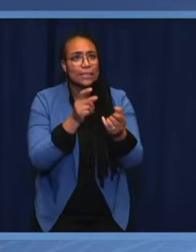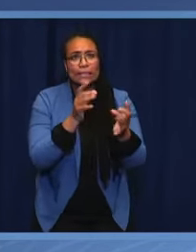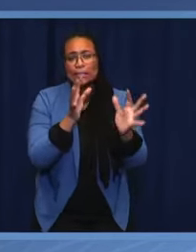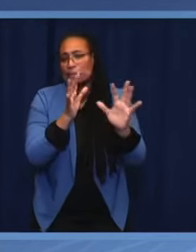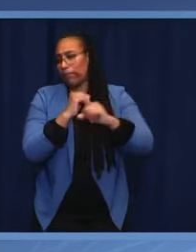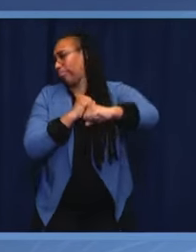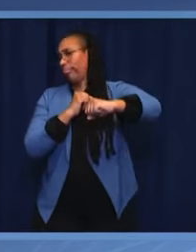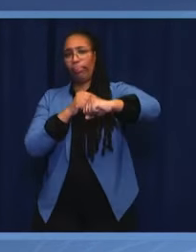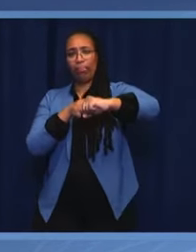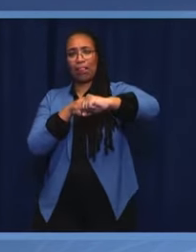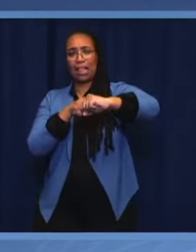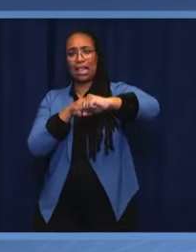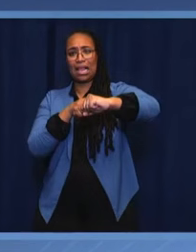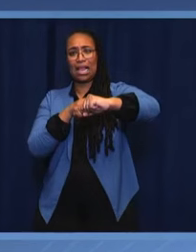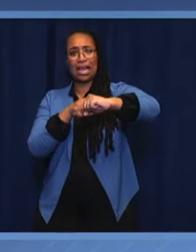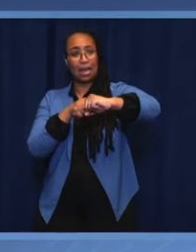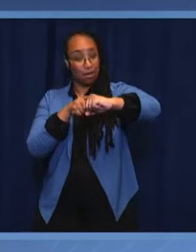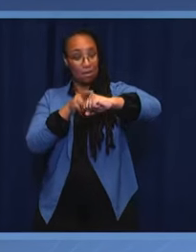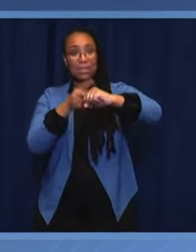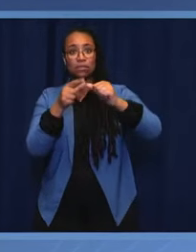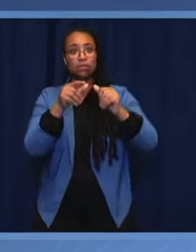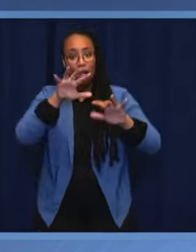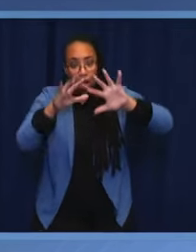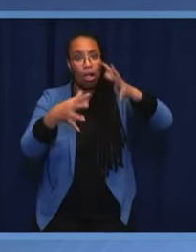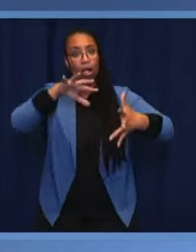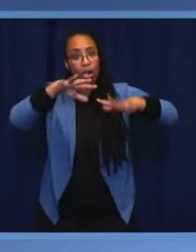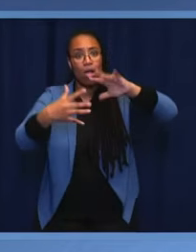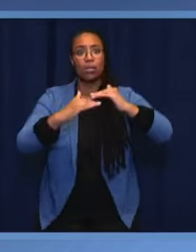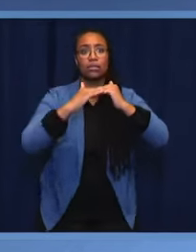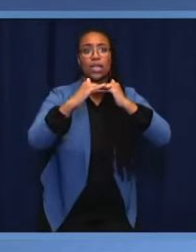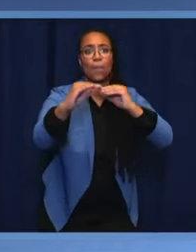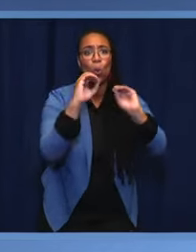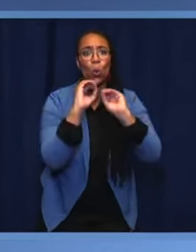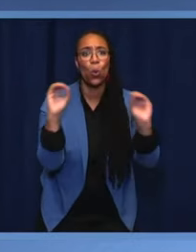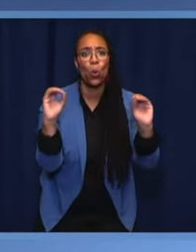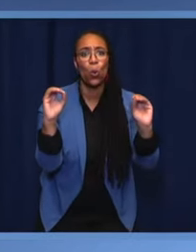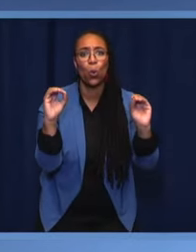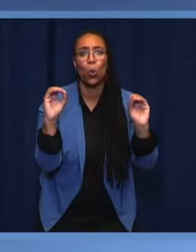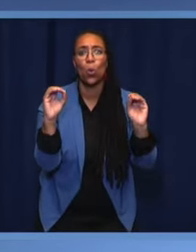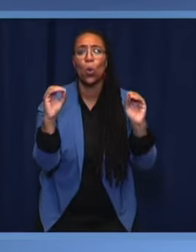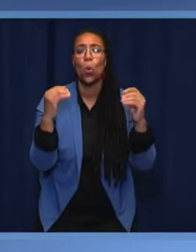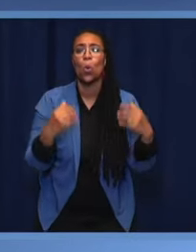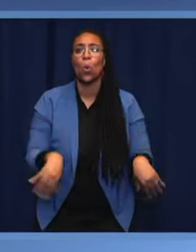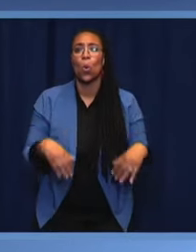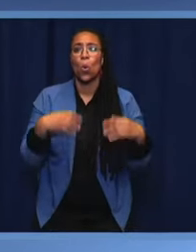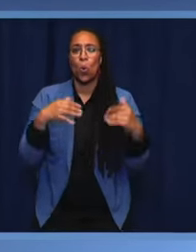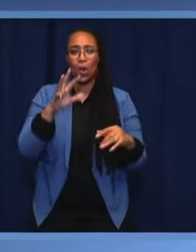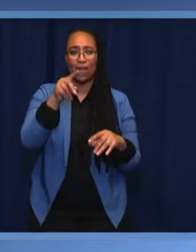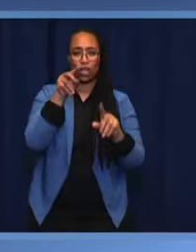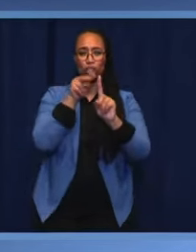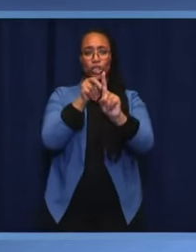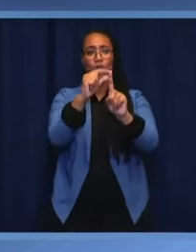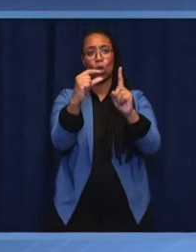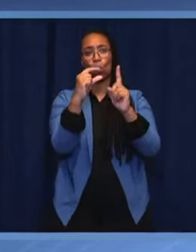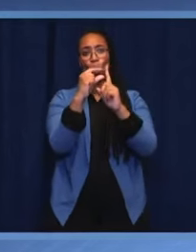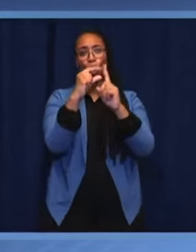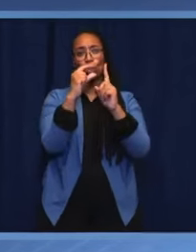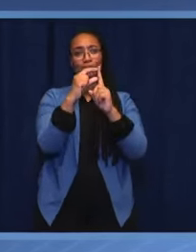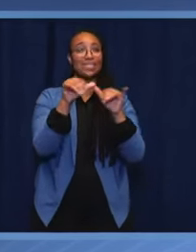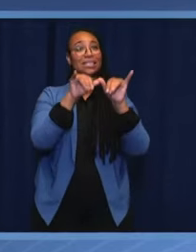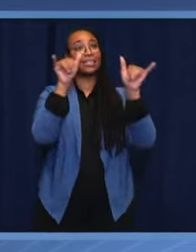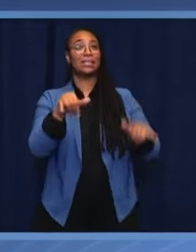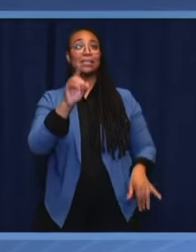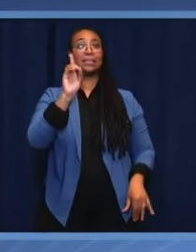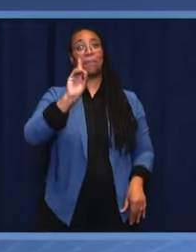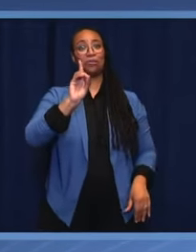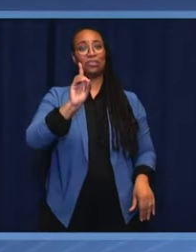Sometimes we think of democracy as just a formula and in itself that could maybe